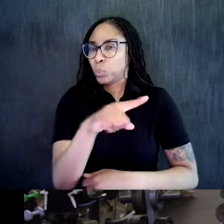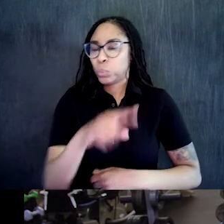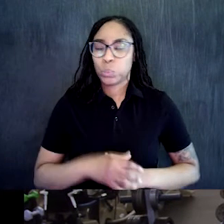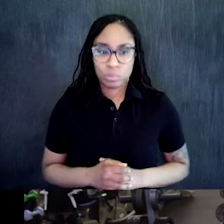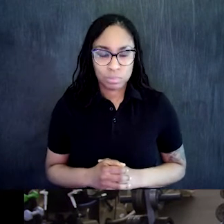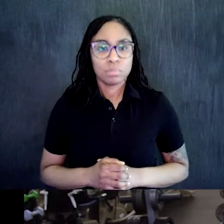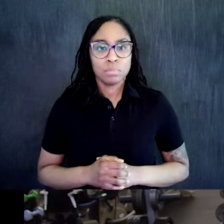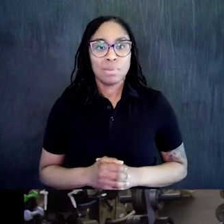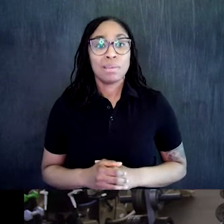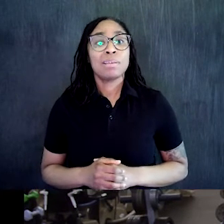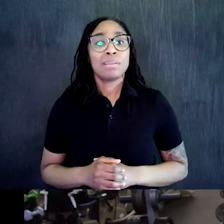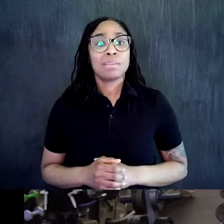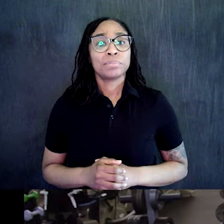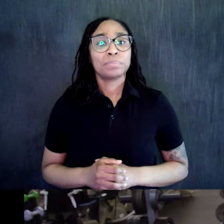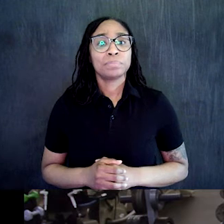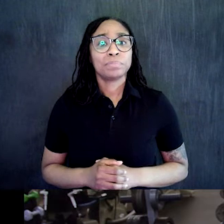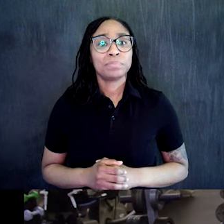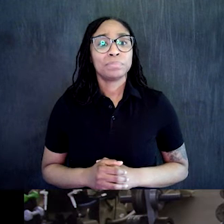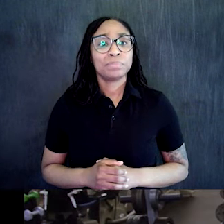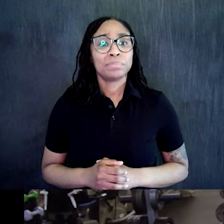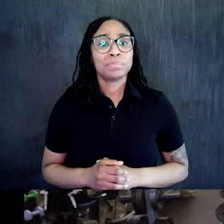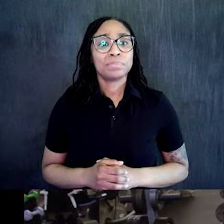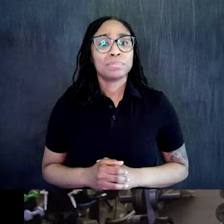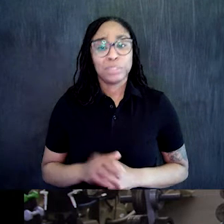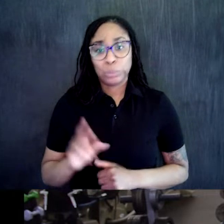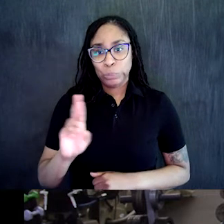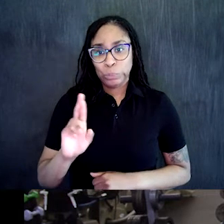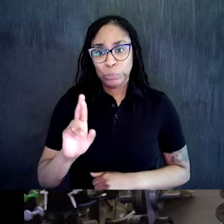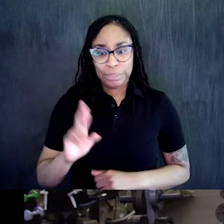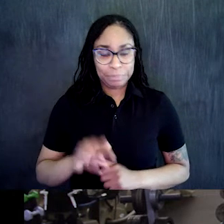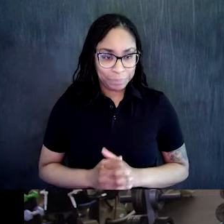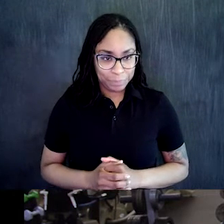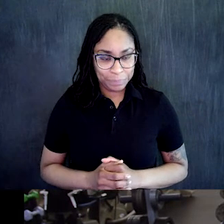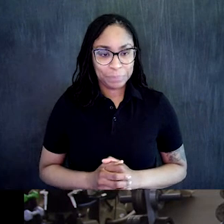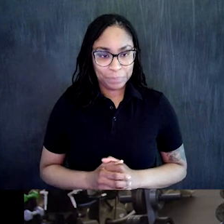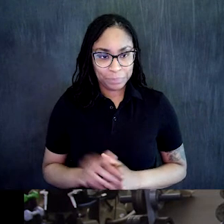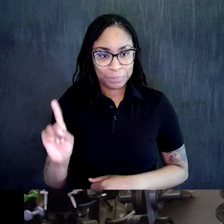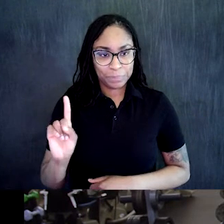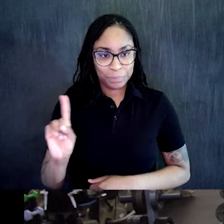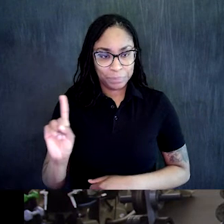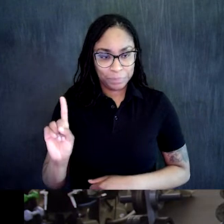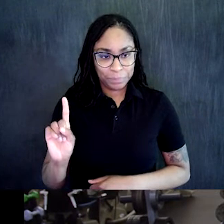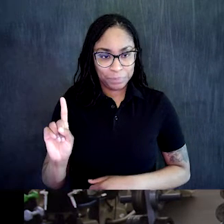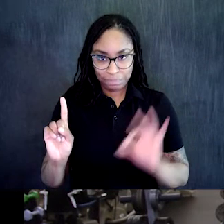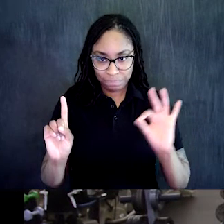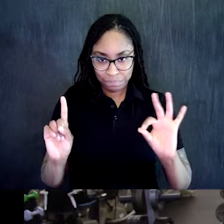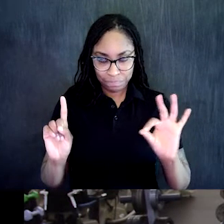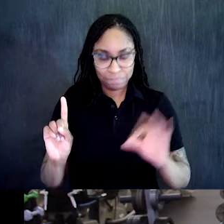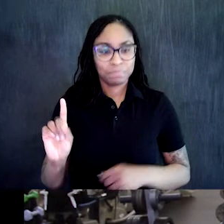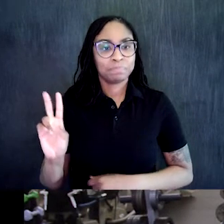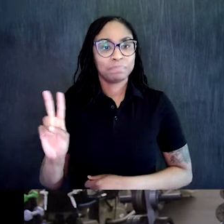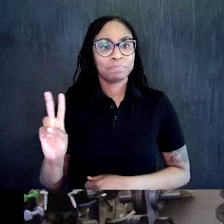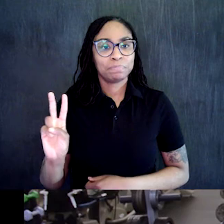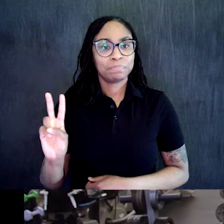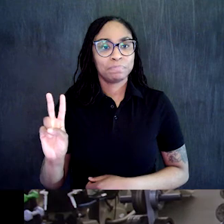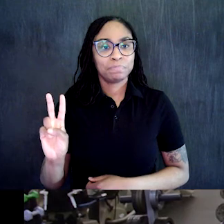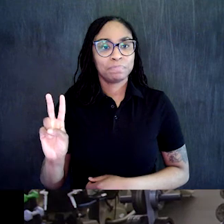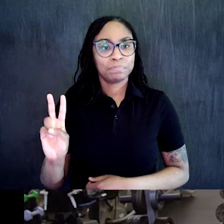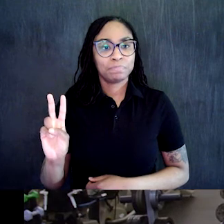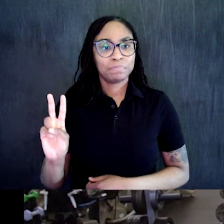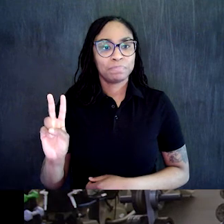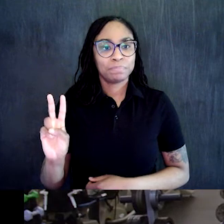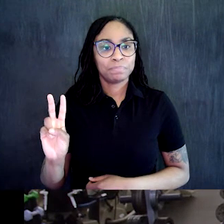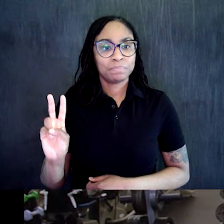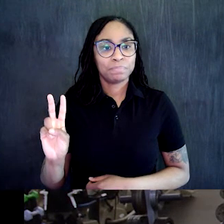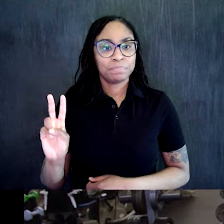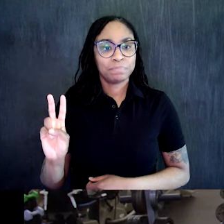side. All right? So we're going to go with the right leg first. So let's go step one. Back up. Make sure